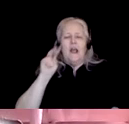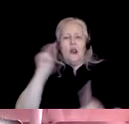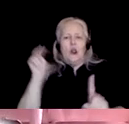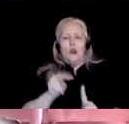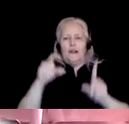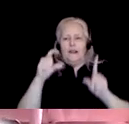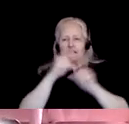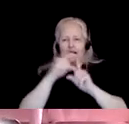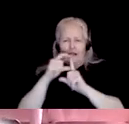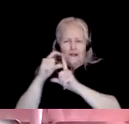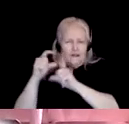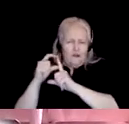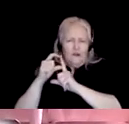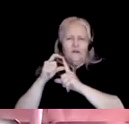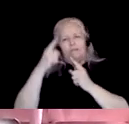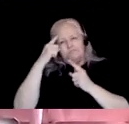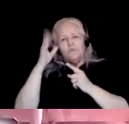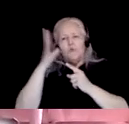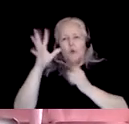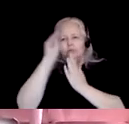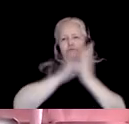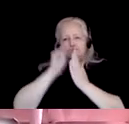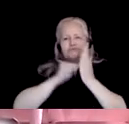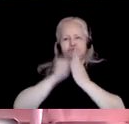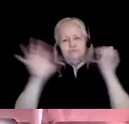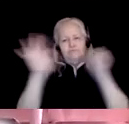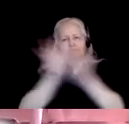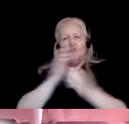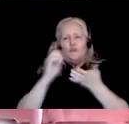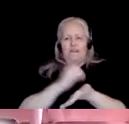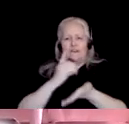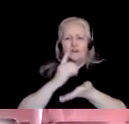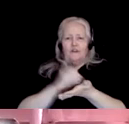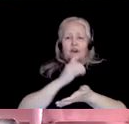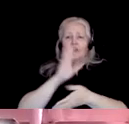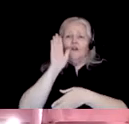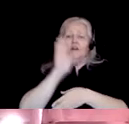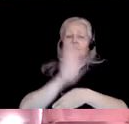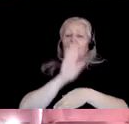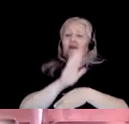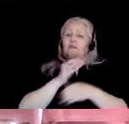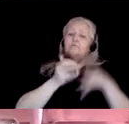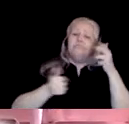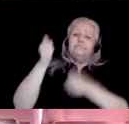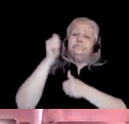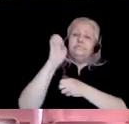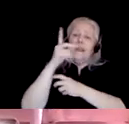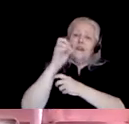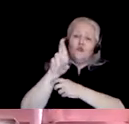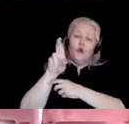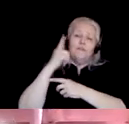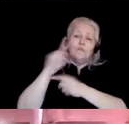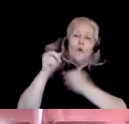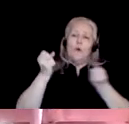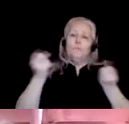to edit a comprehensive dictionary of the Karbi language, and as chief editor of a multilingual dictionary project involving